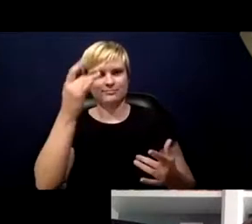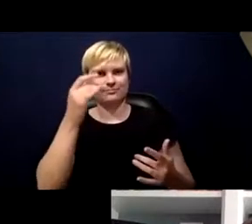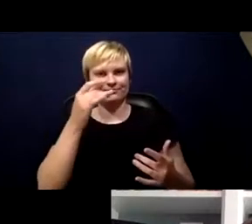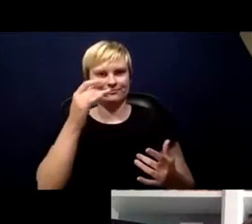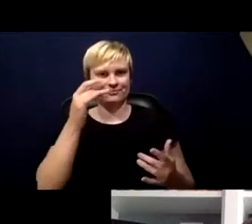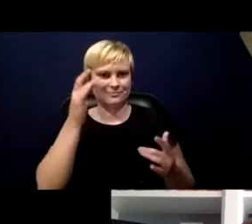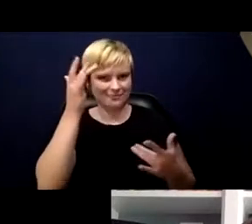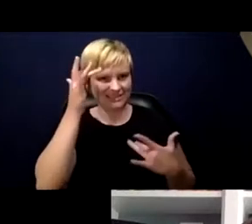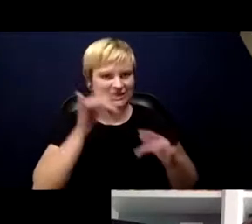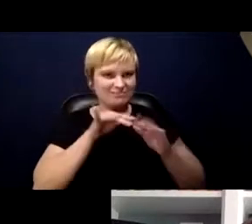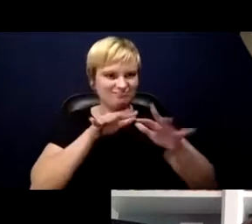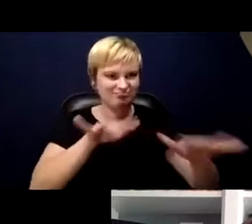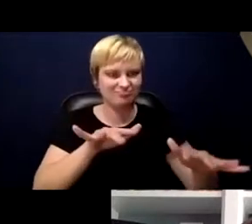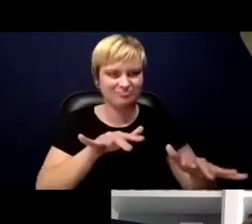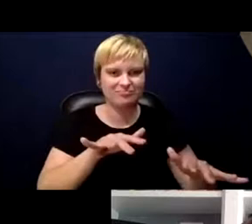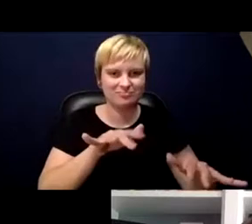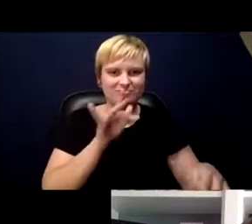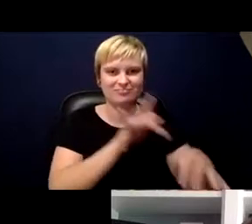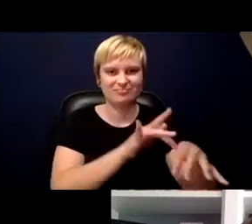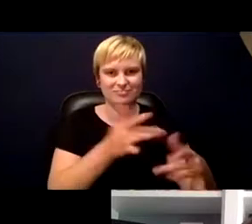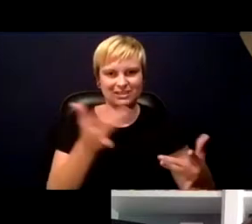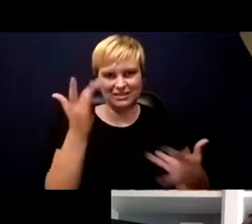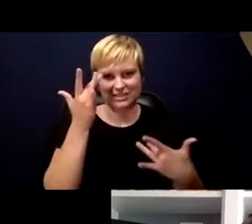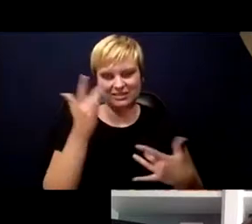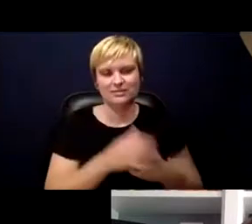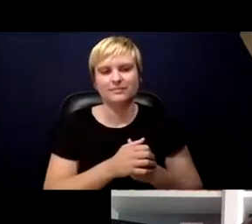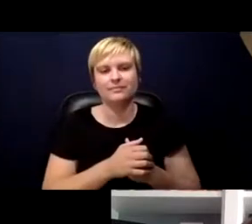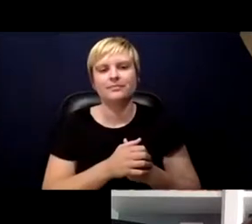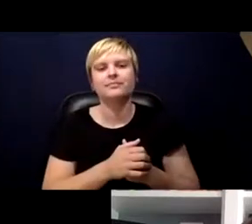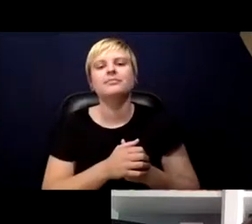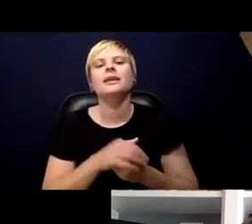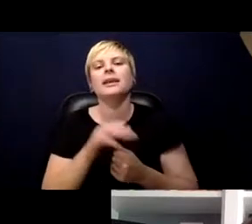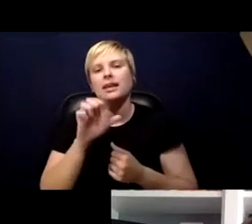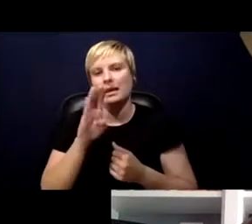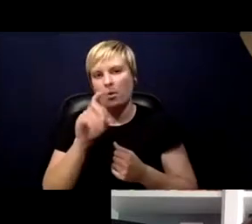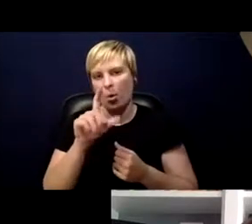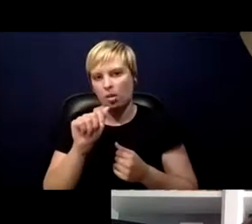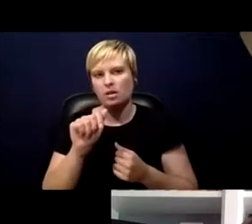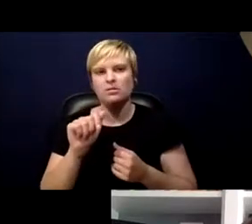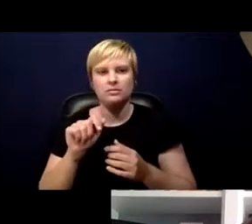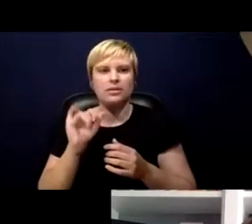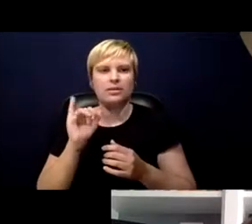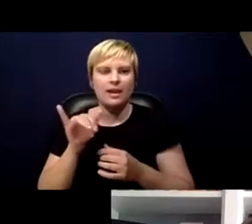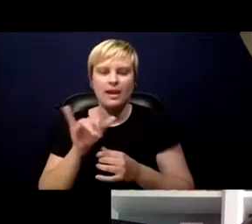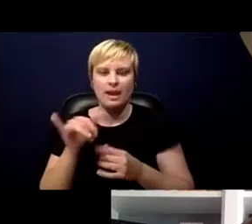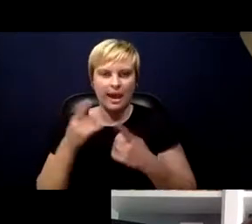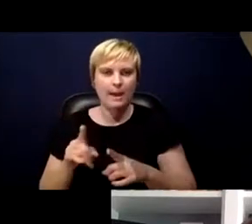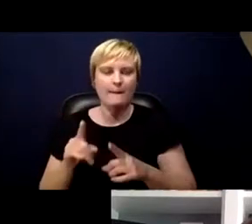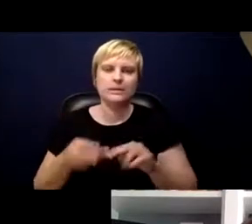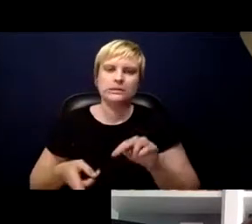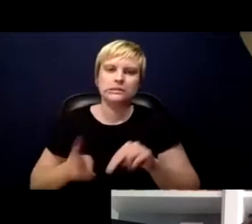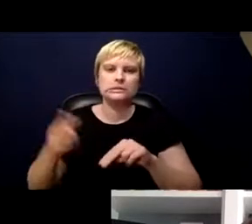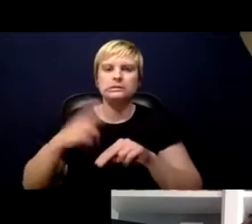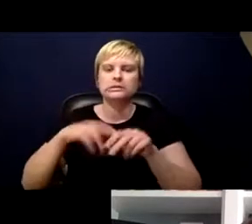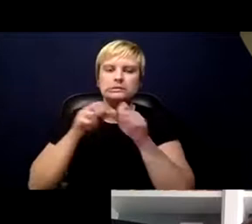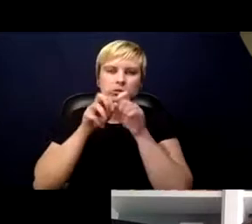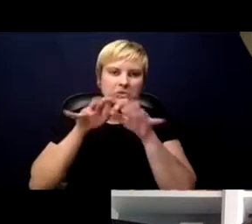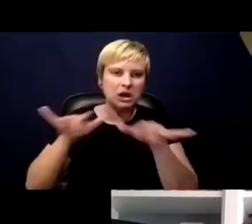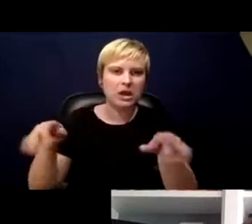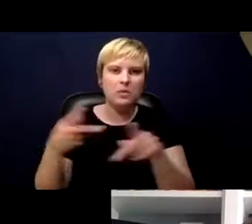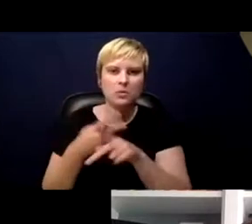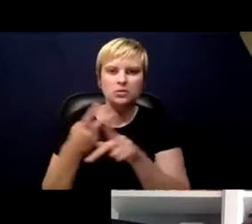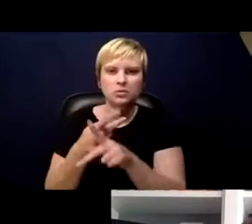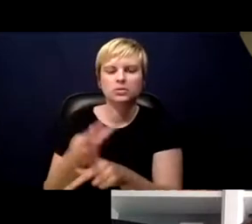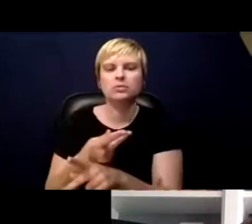in Ebola. That was increasing and spreading the disease. So we had to do enough